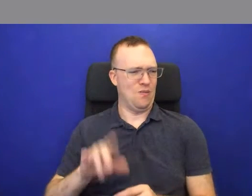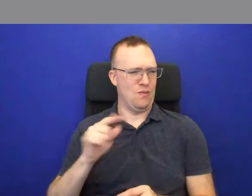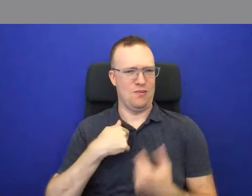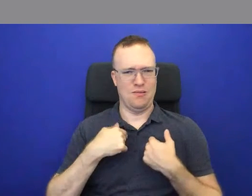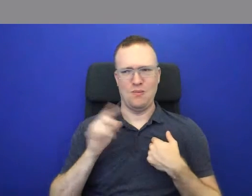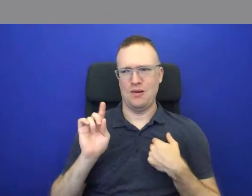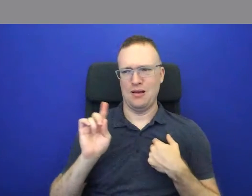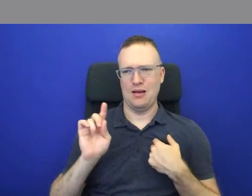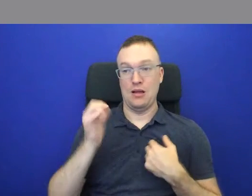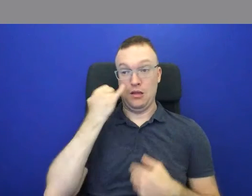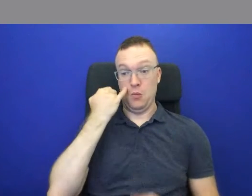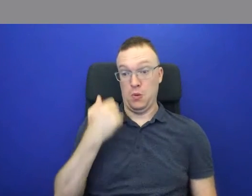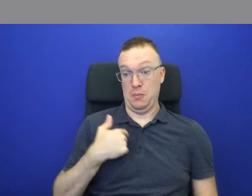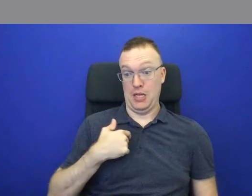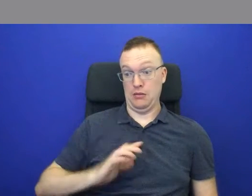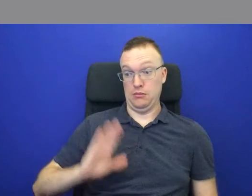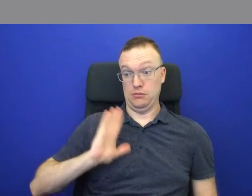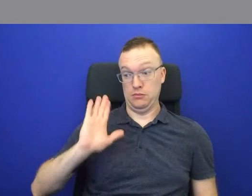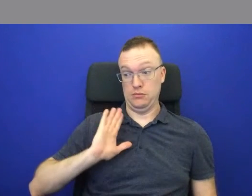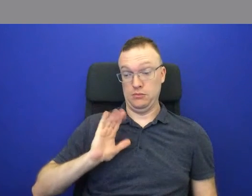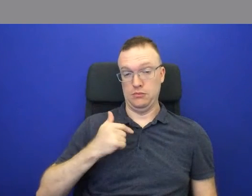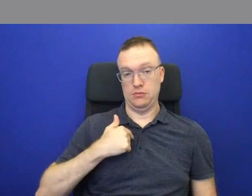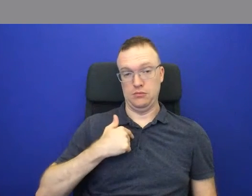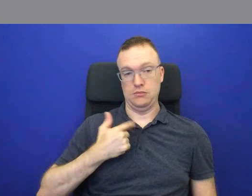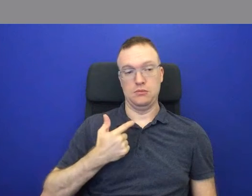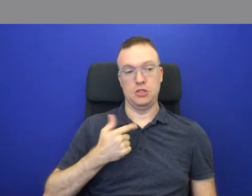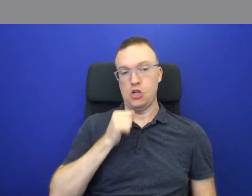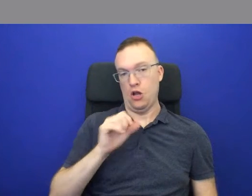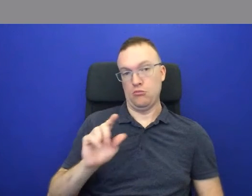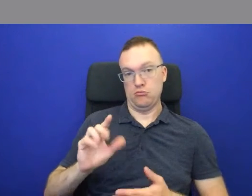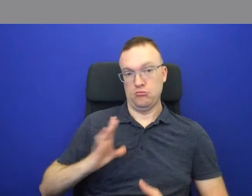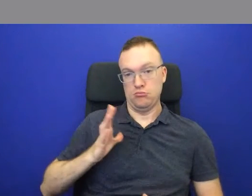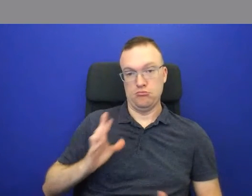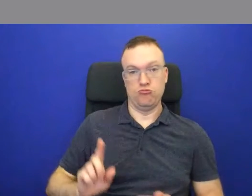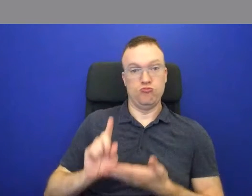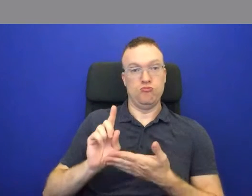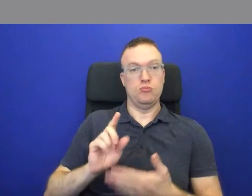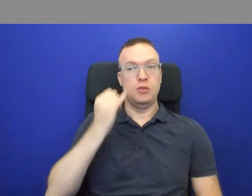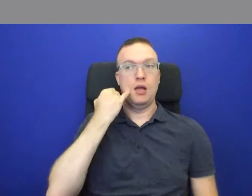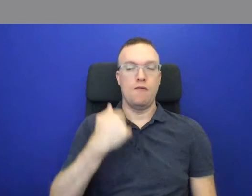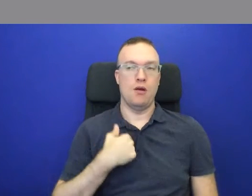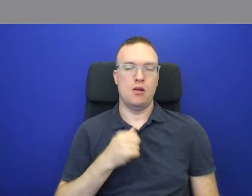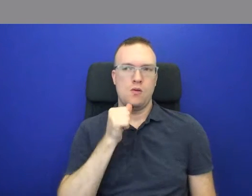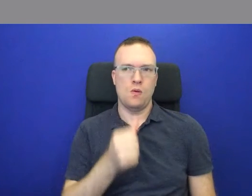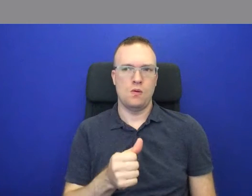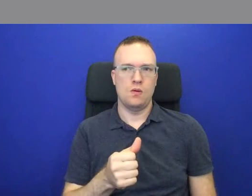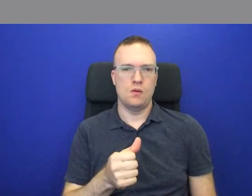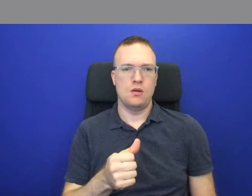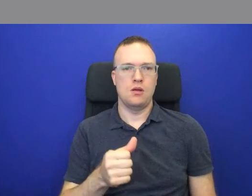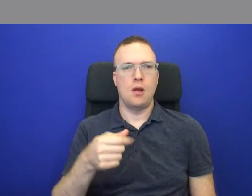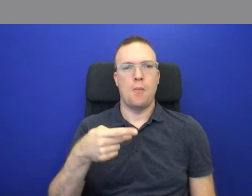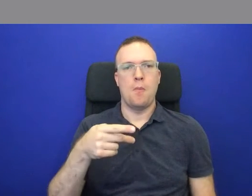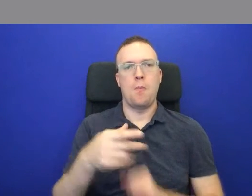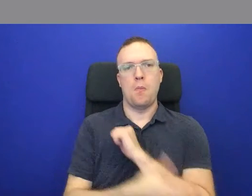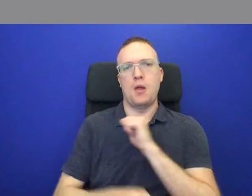If I am not an aristocrat, and I am not a peasant,